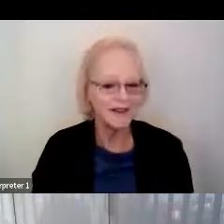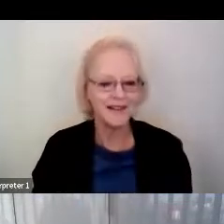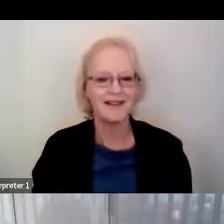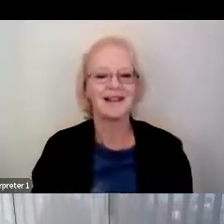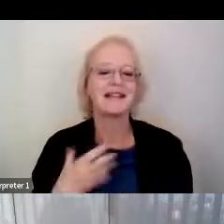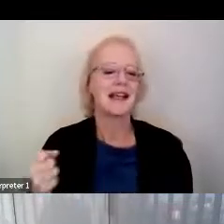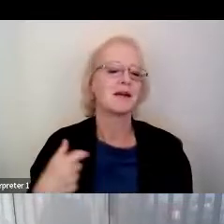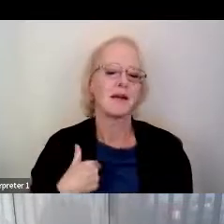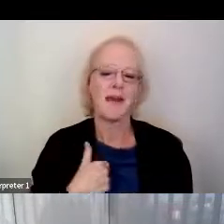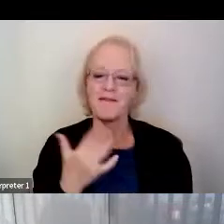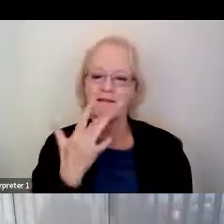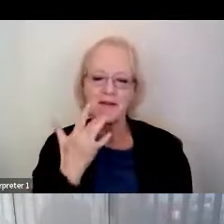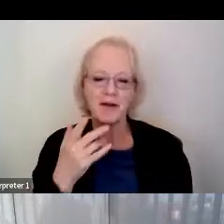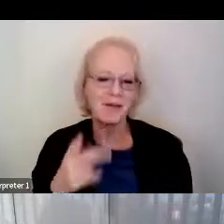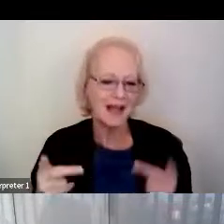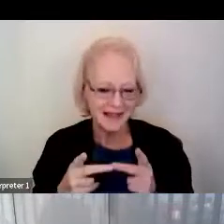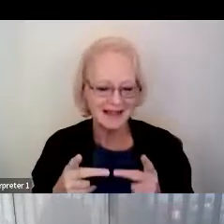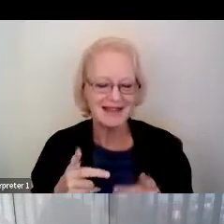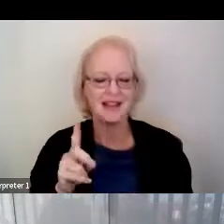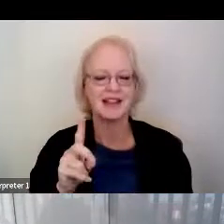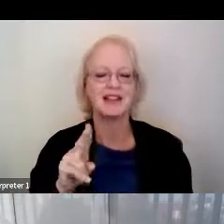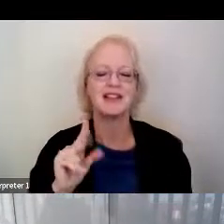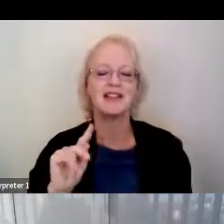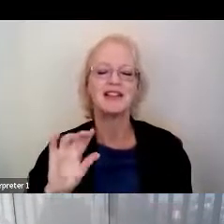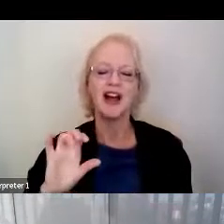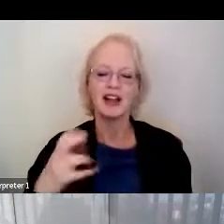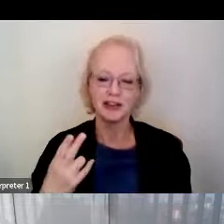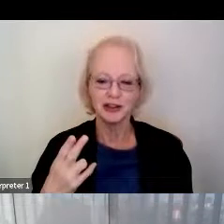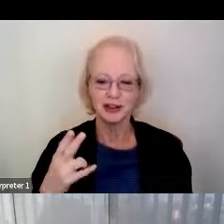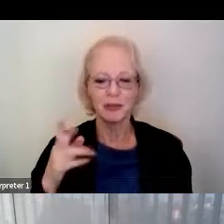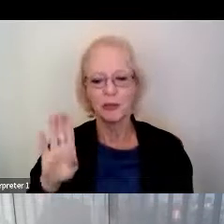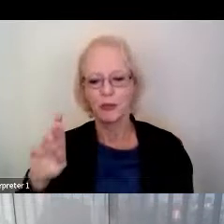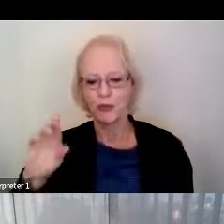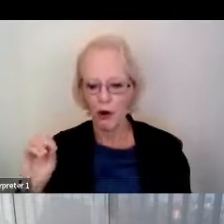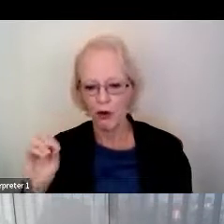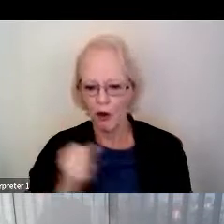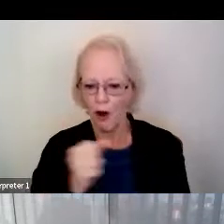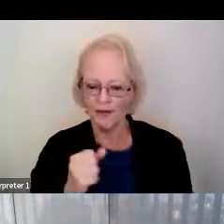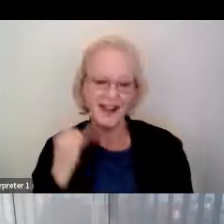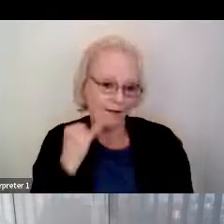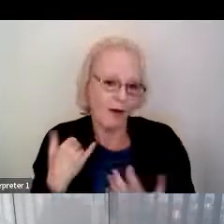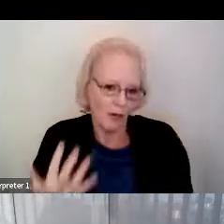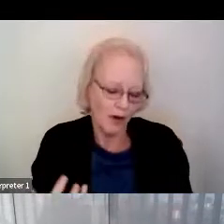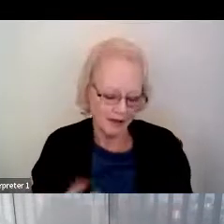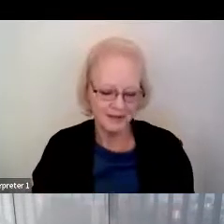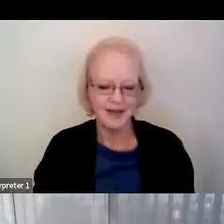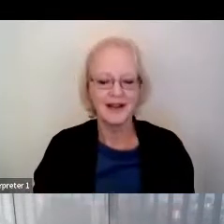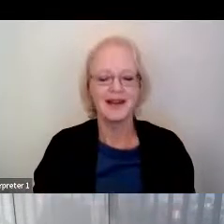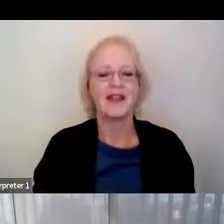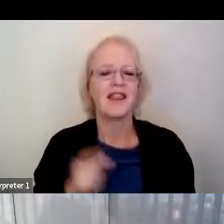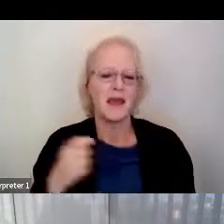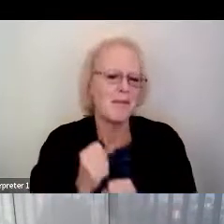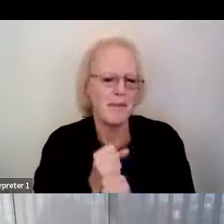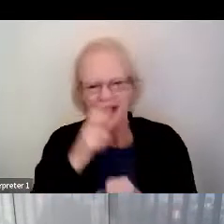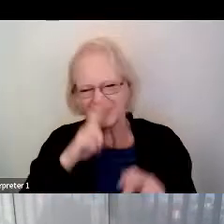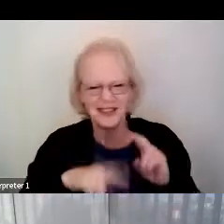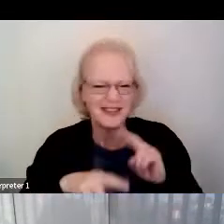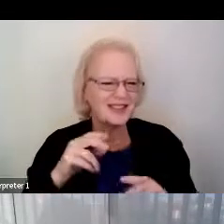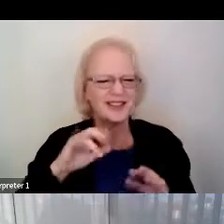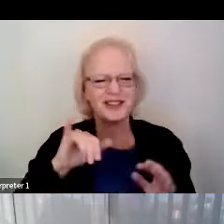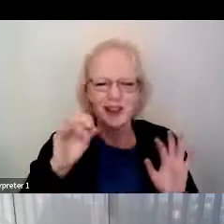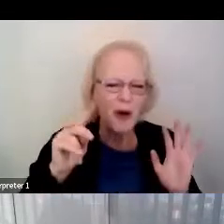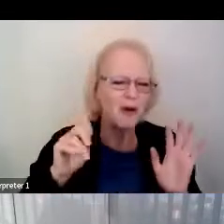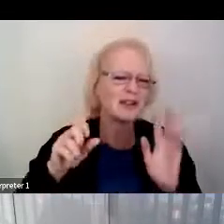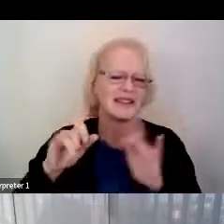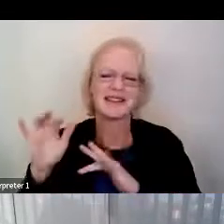favorite place, Dutch Bros Coffee, to get it. If I want to. They make jokes. They do their best to keep me engaged and